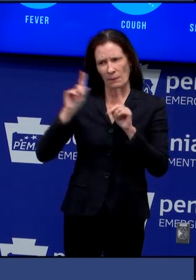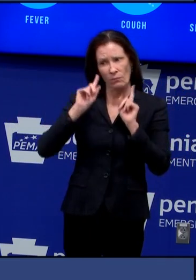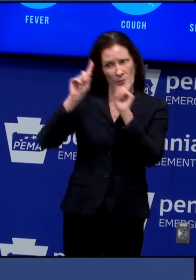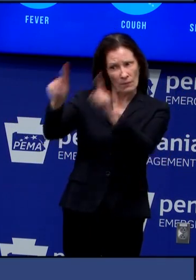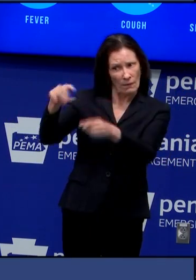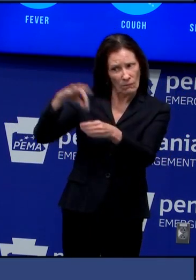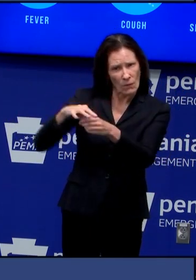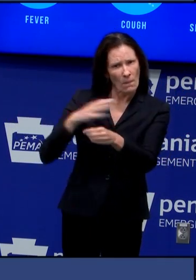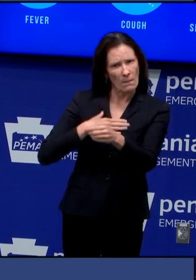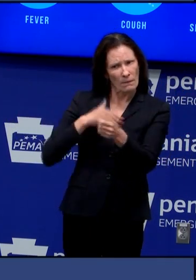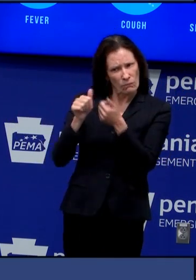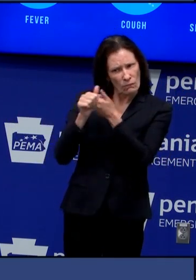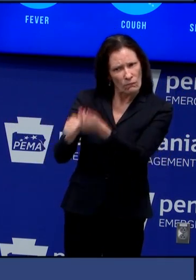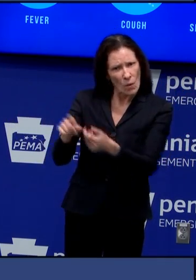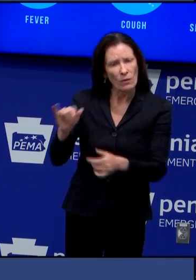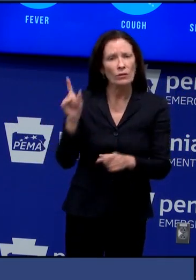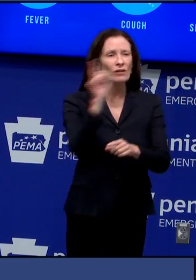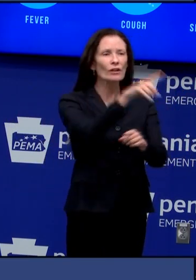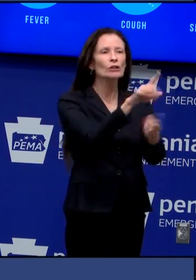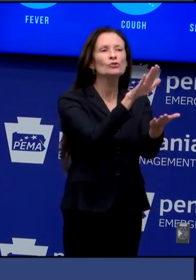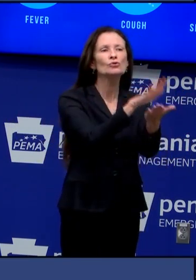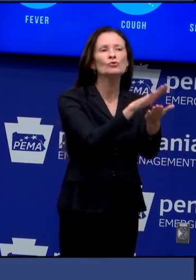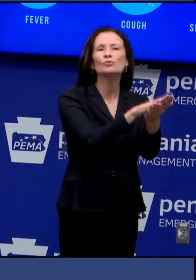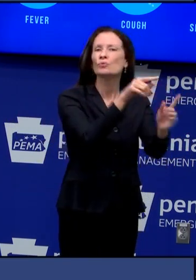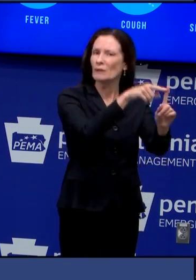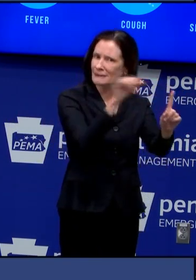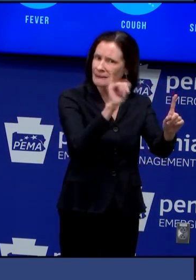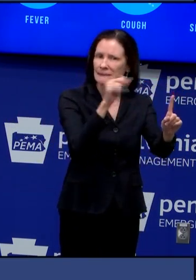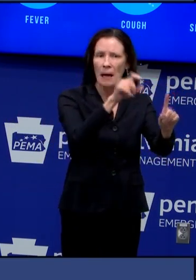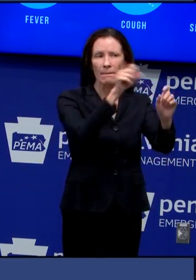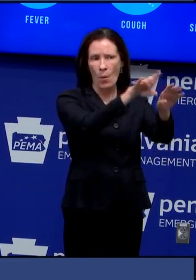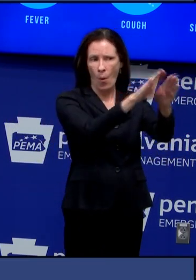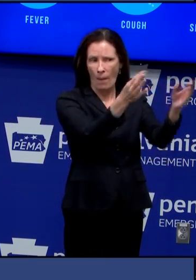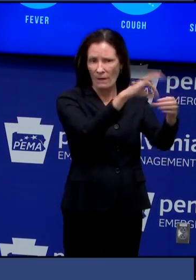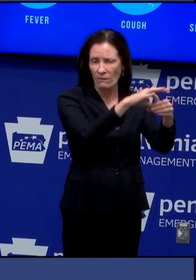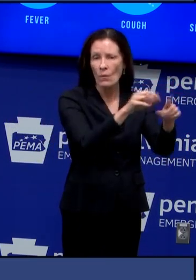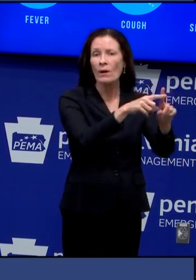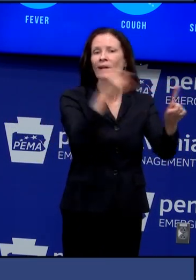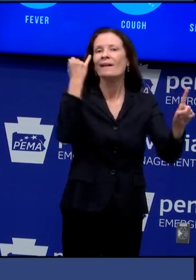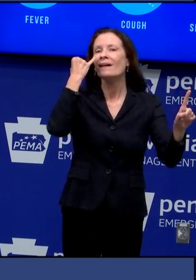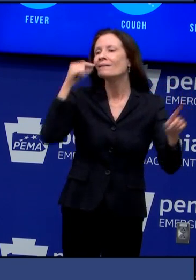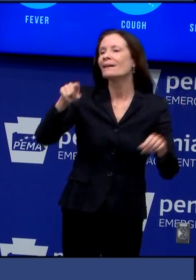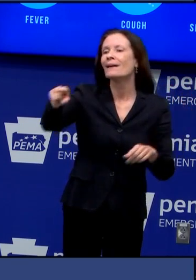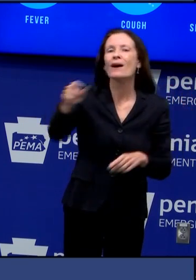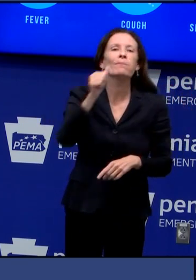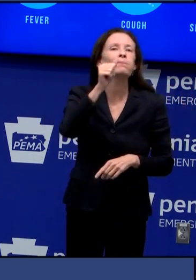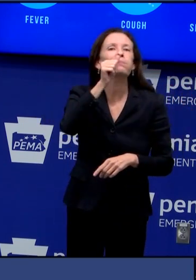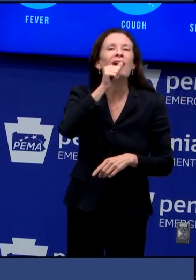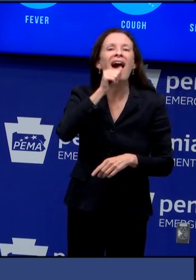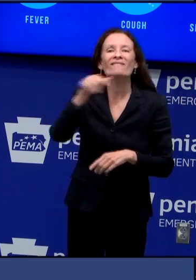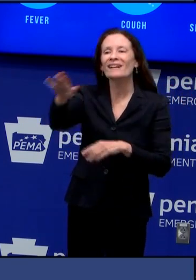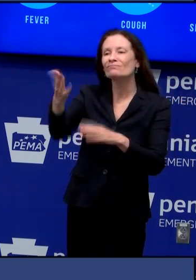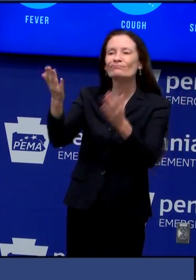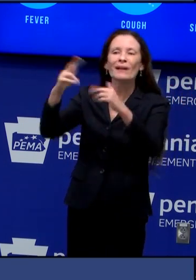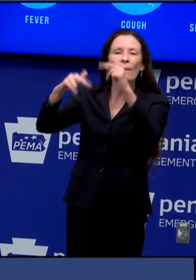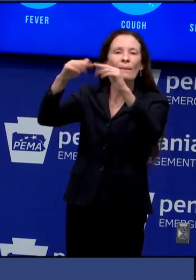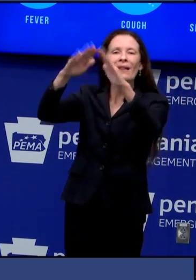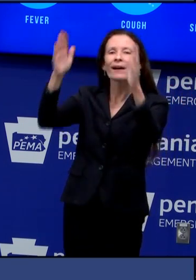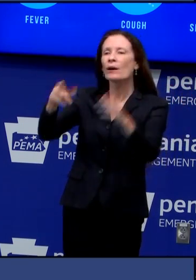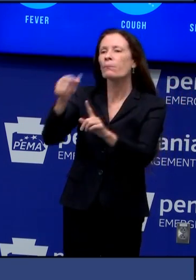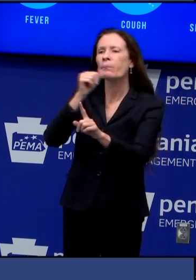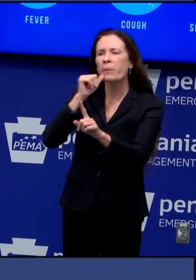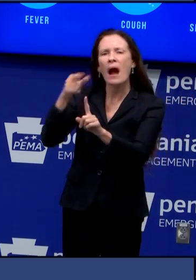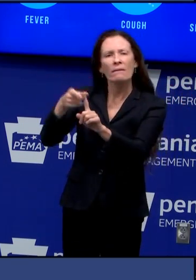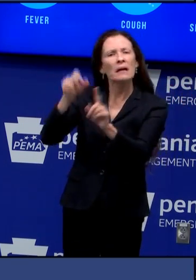schools other private or public facilities such as community centers clubs halls all of